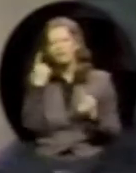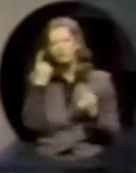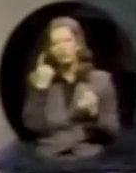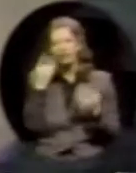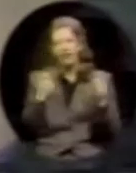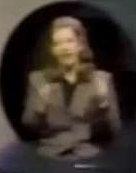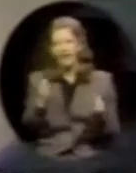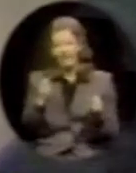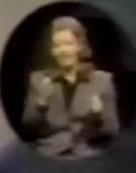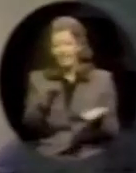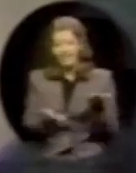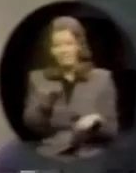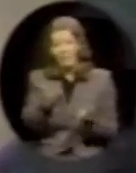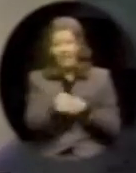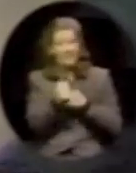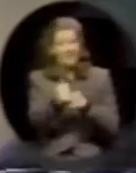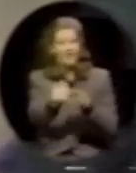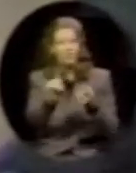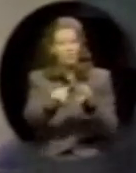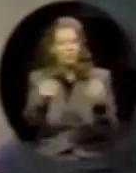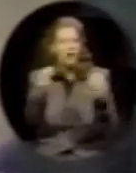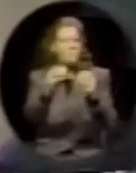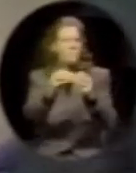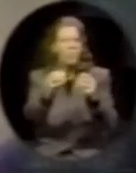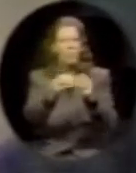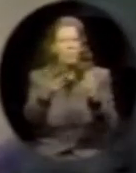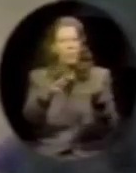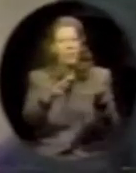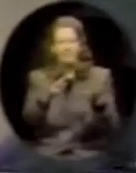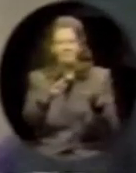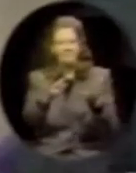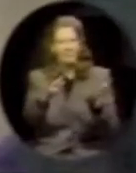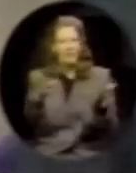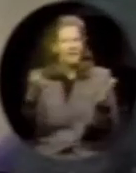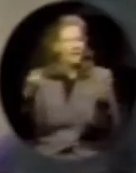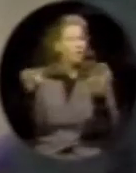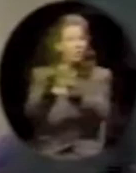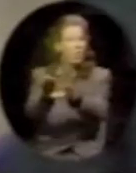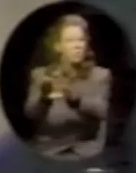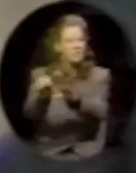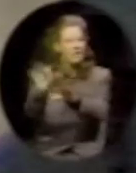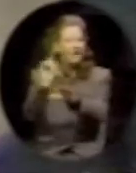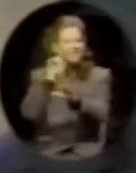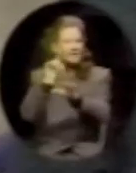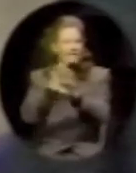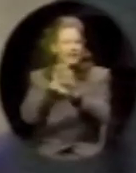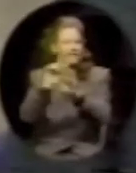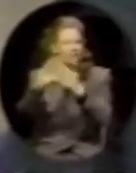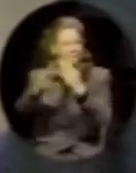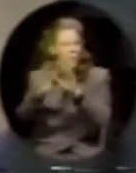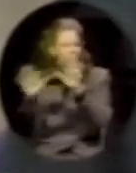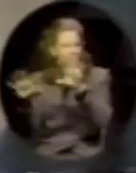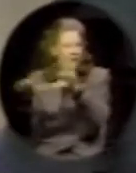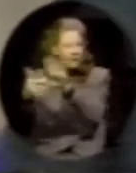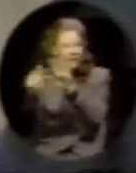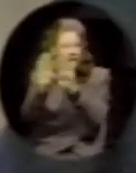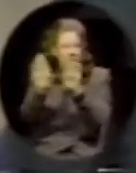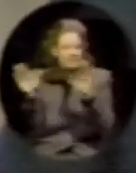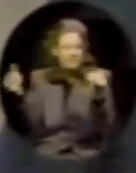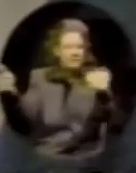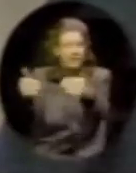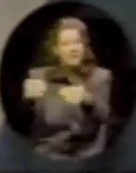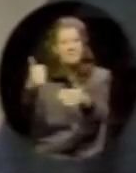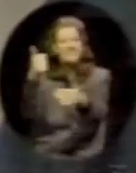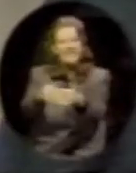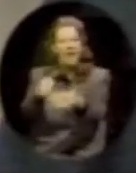it may lead to a more... a closing, perhaps, of the deaf community, a more of a feeling of